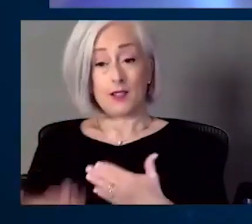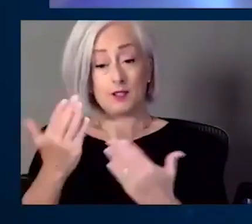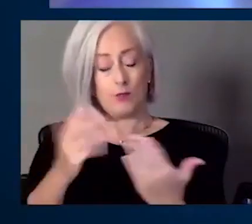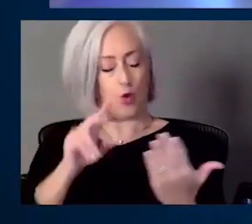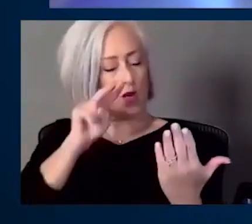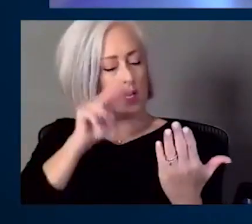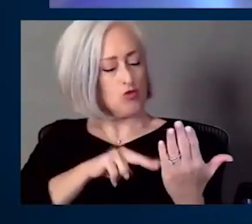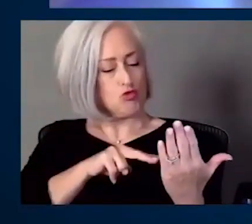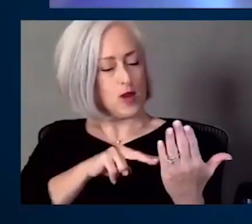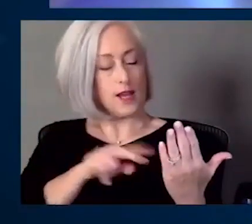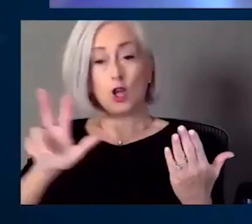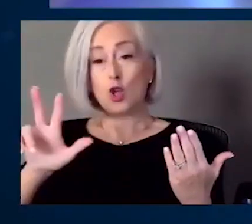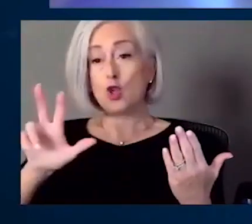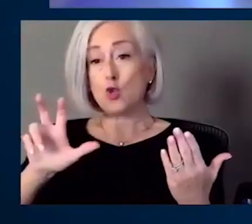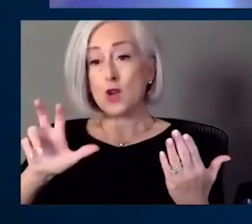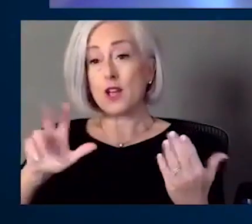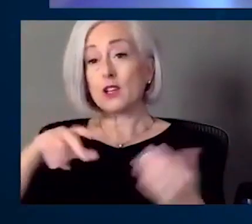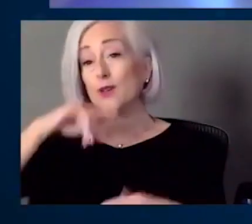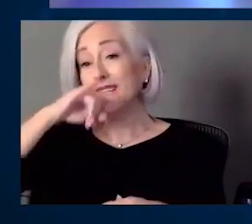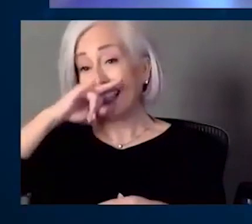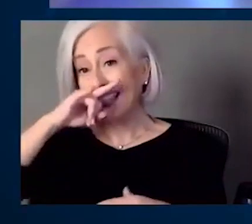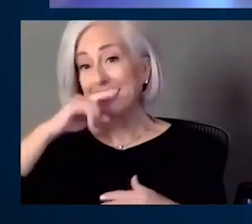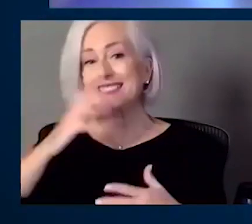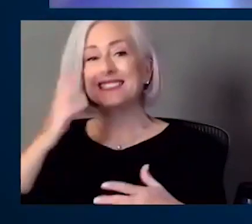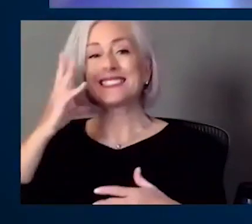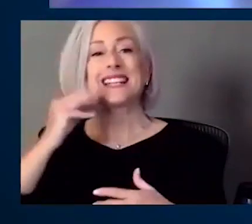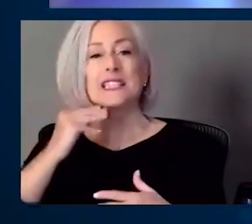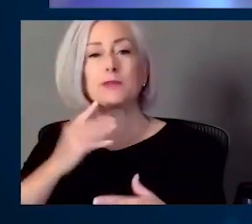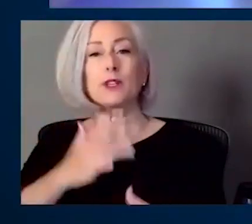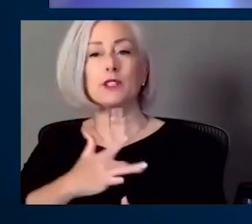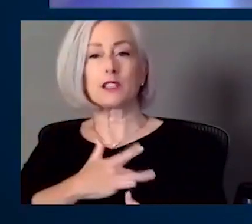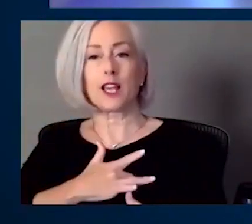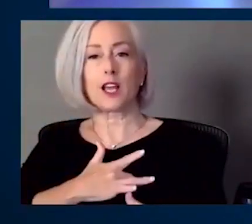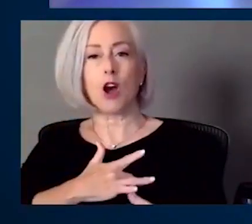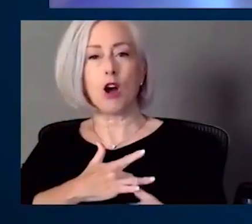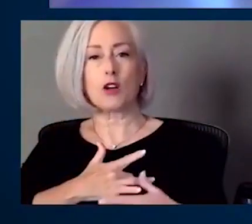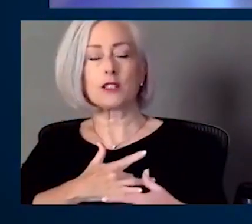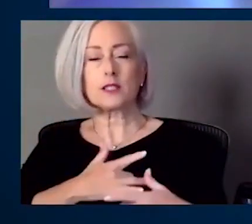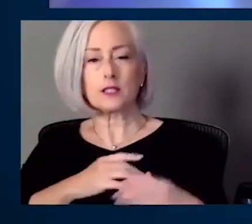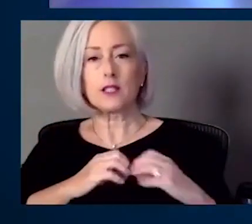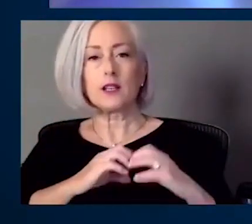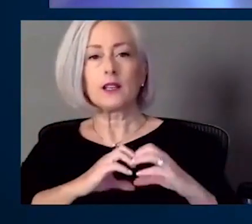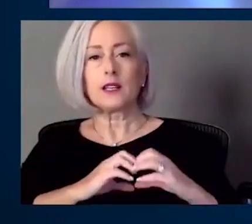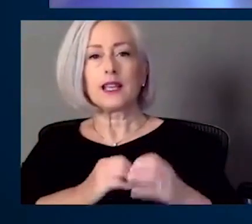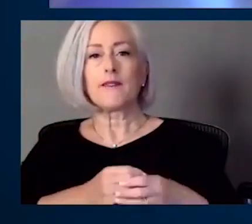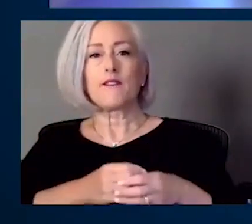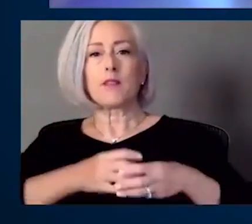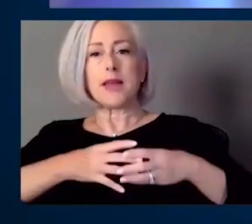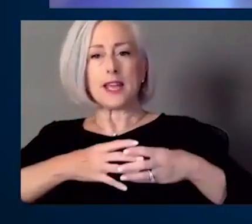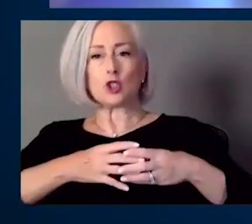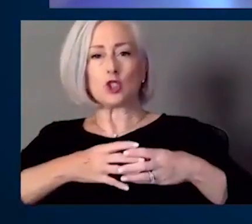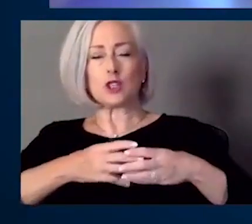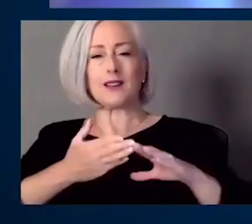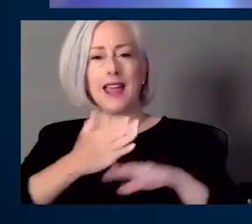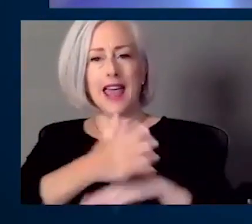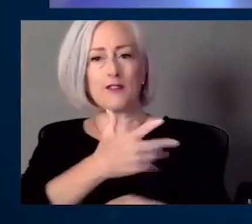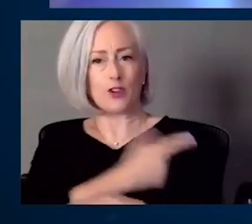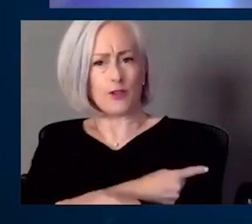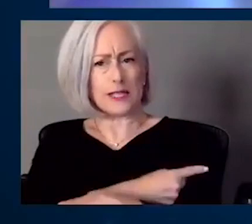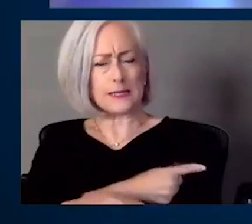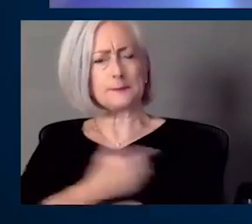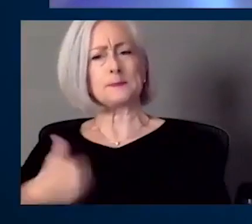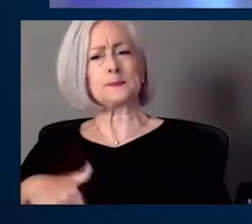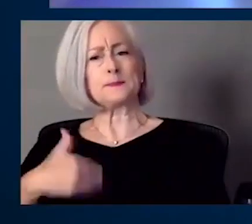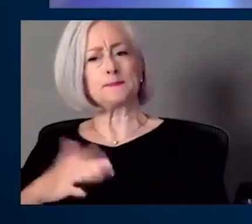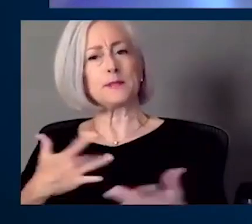are having heart inflammation following their vaccination. That concerns her. Can you speak to that